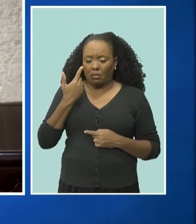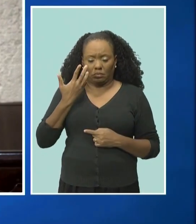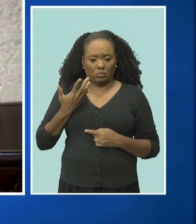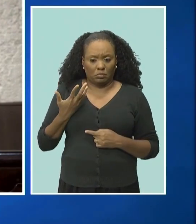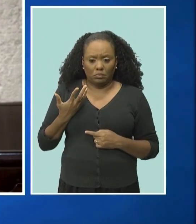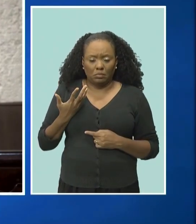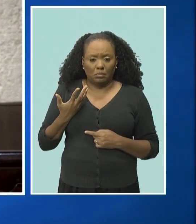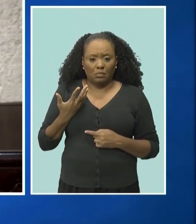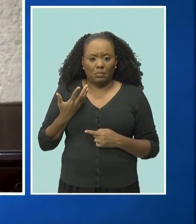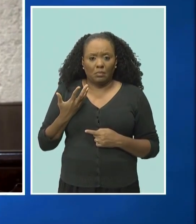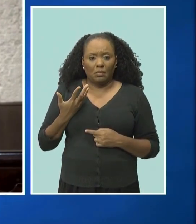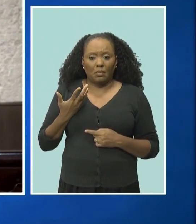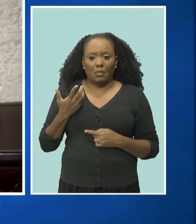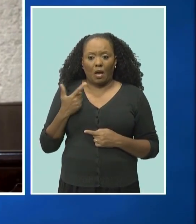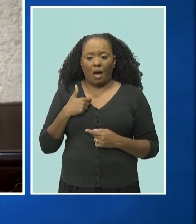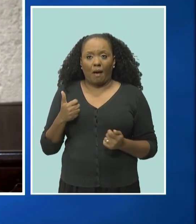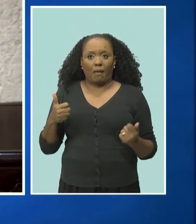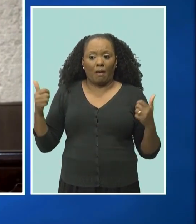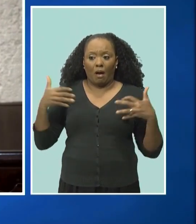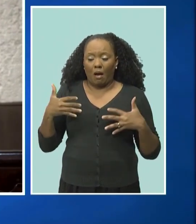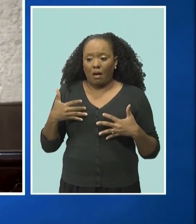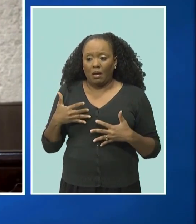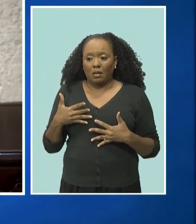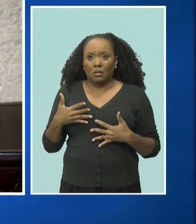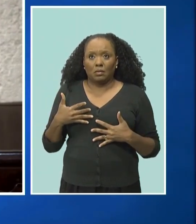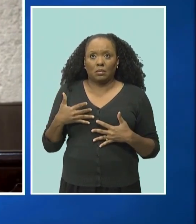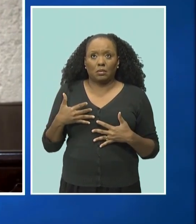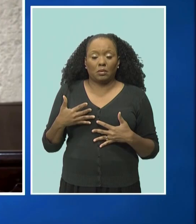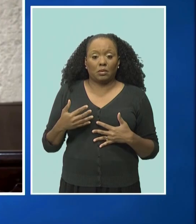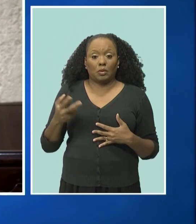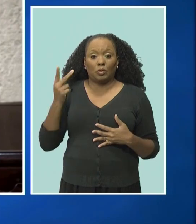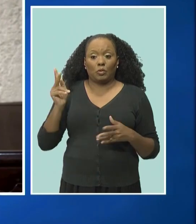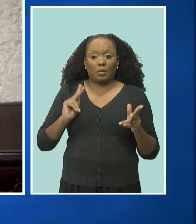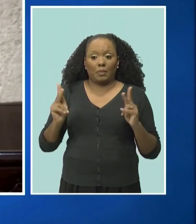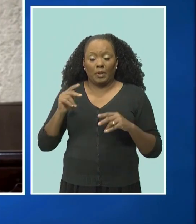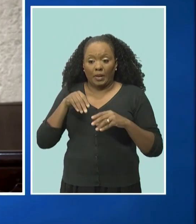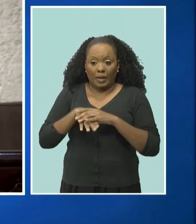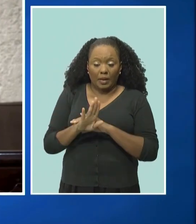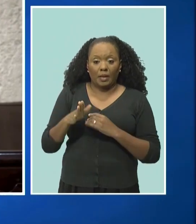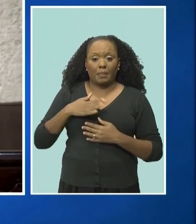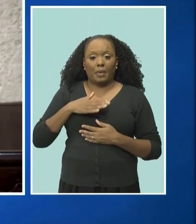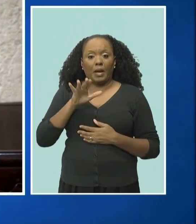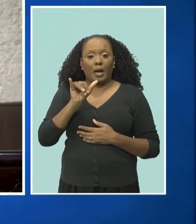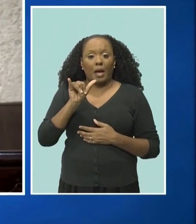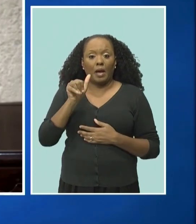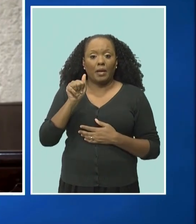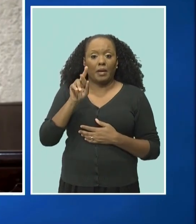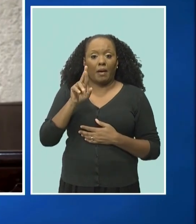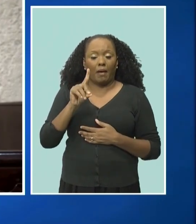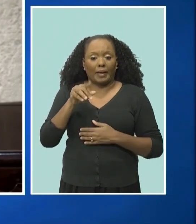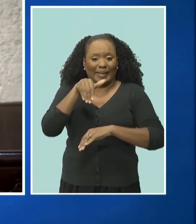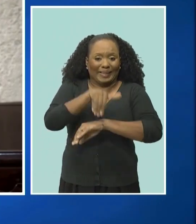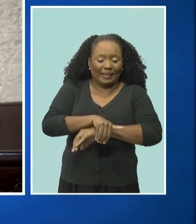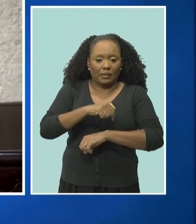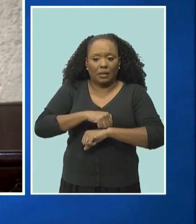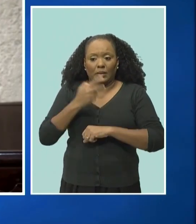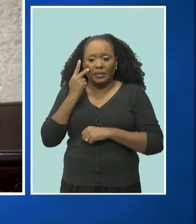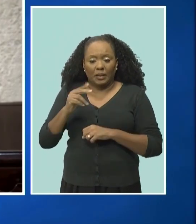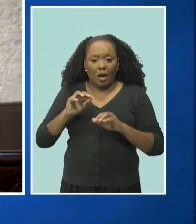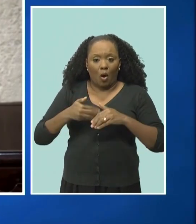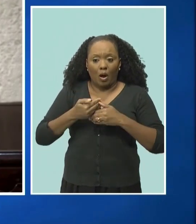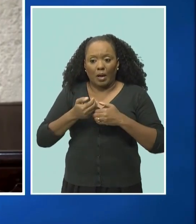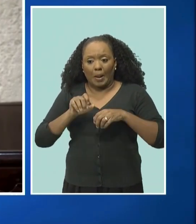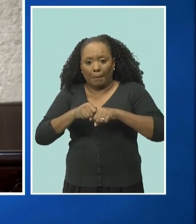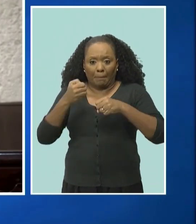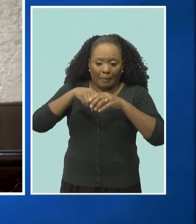fear of knowing that two people came in my yard at night to see how best they can get in. So imagine